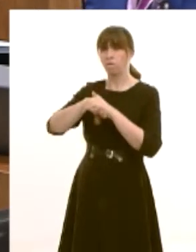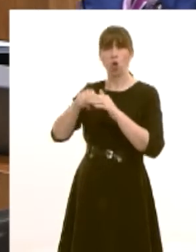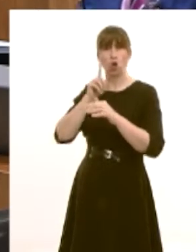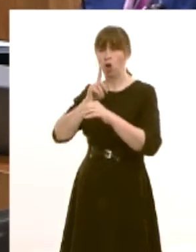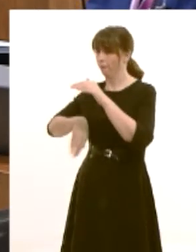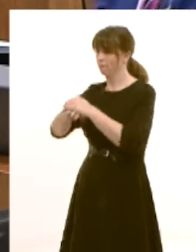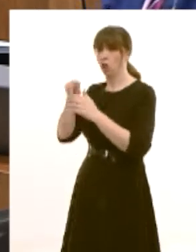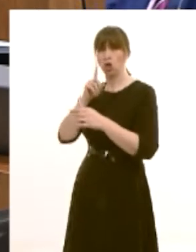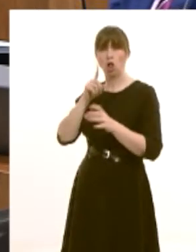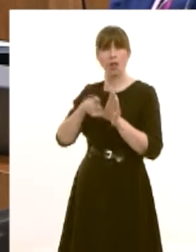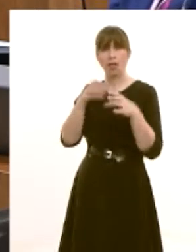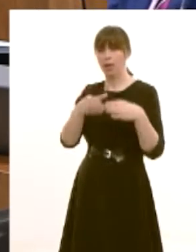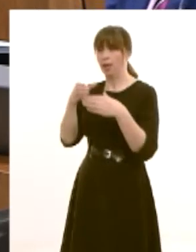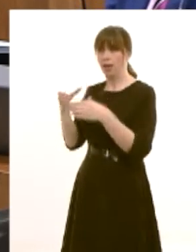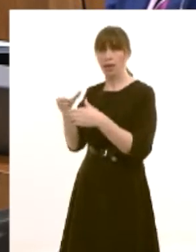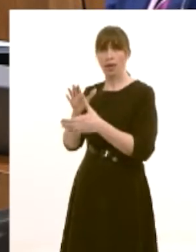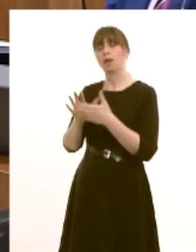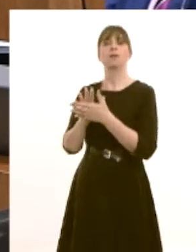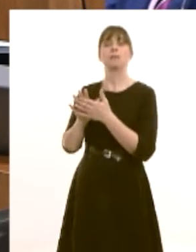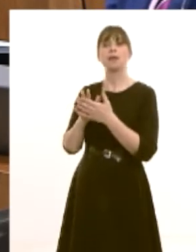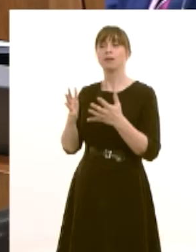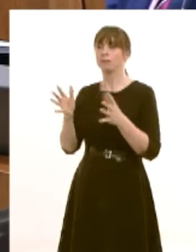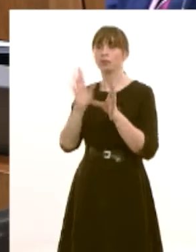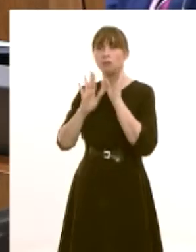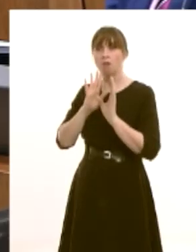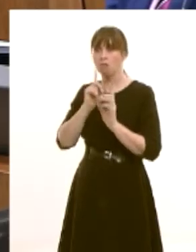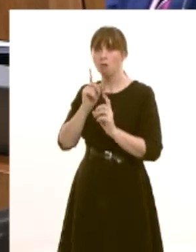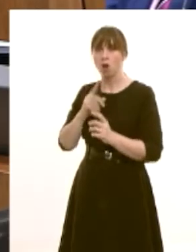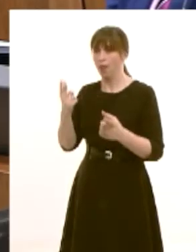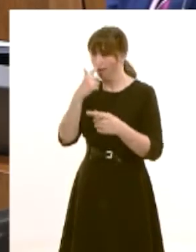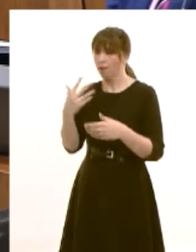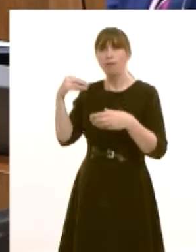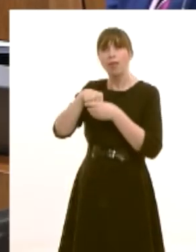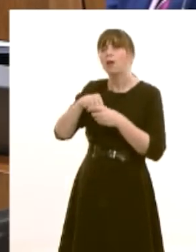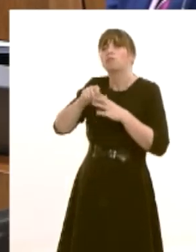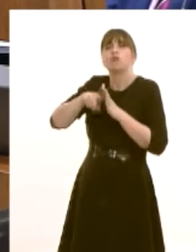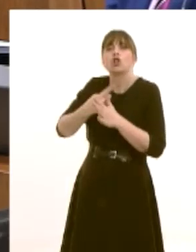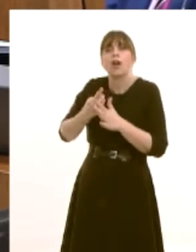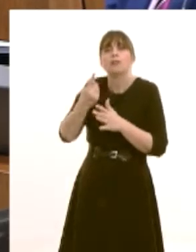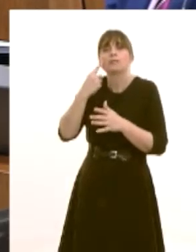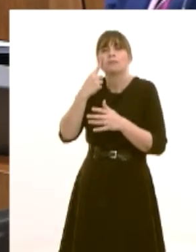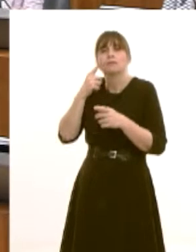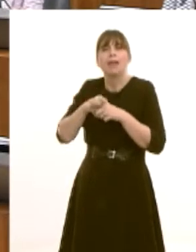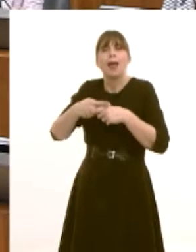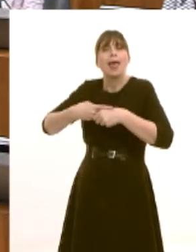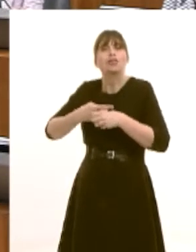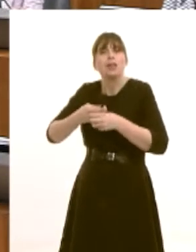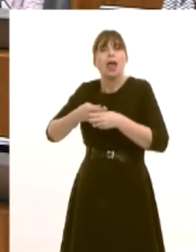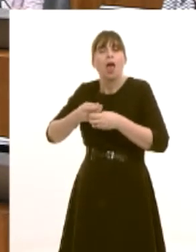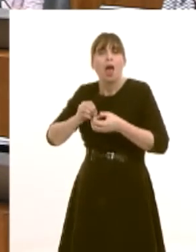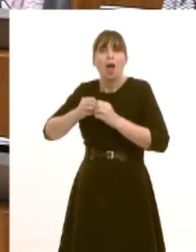140 year 9 and 10 students the opportunity to take part in an industrial engineering uh project and that of course helps to